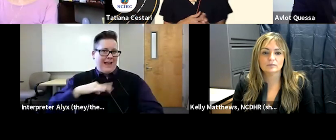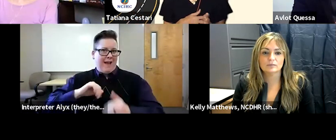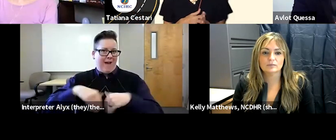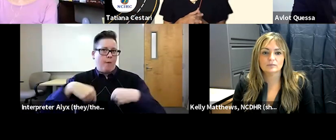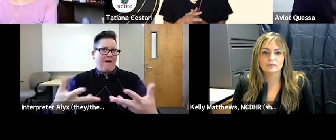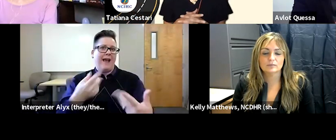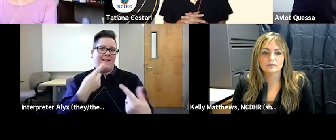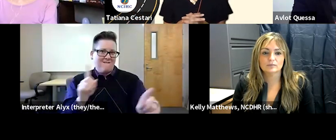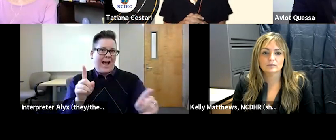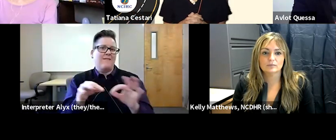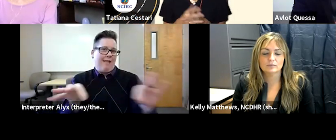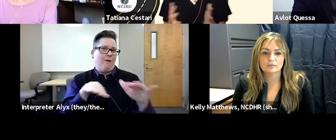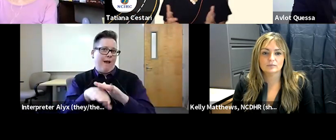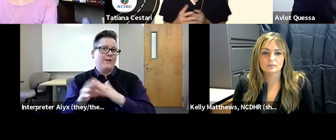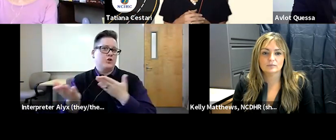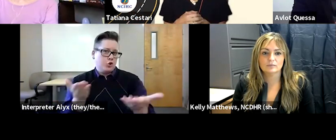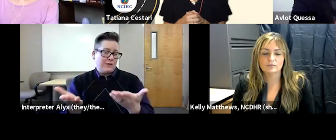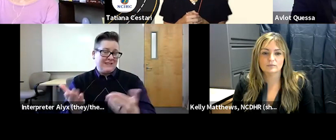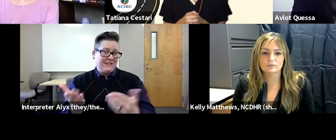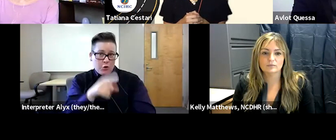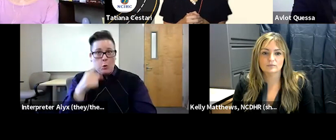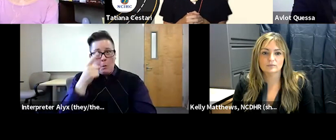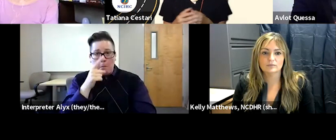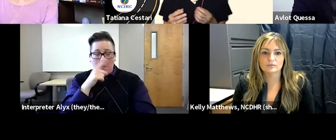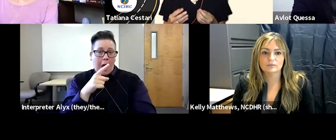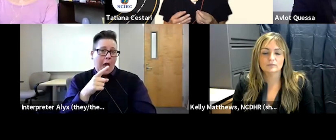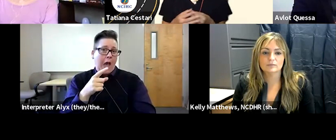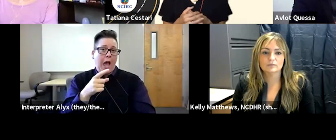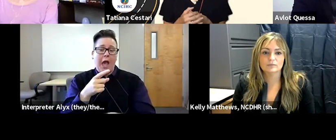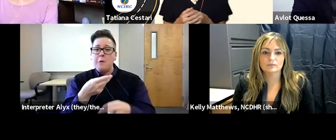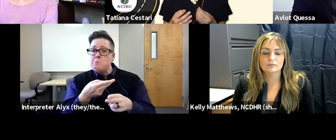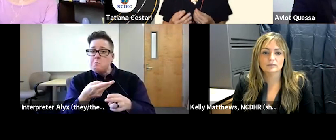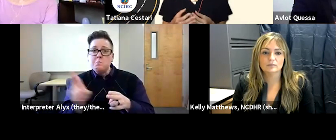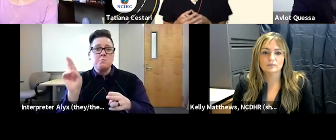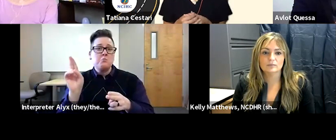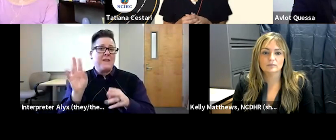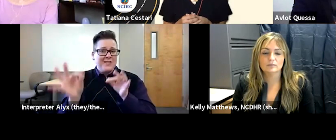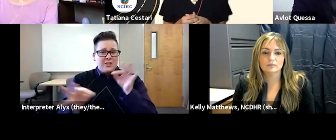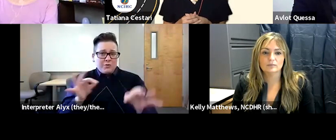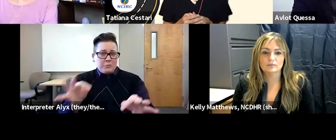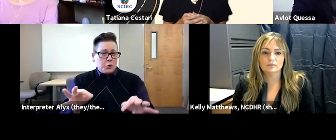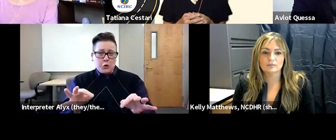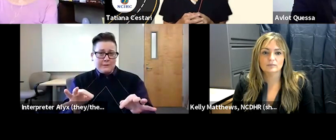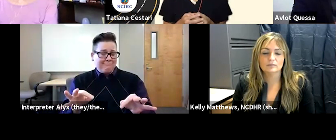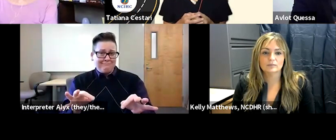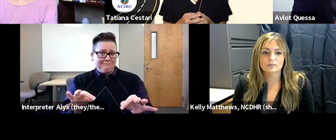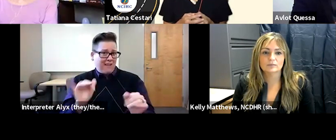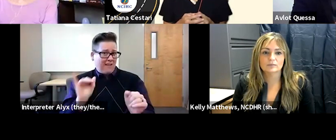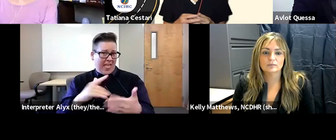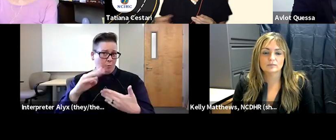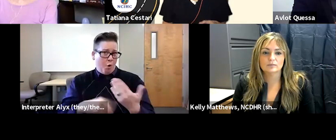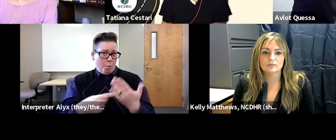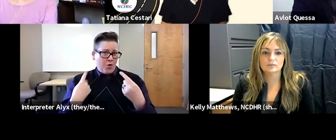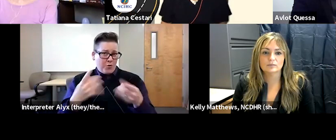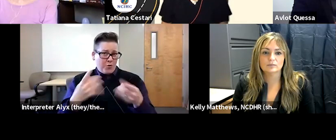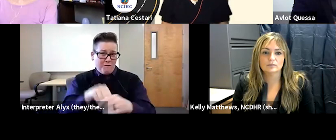language access services so if you can please give us a little a brief description of the programs you've